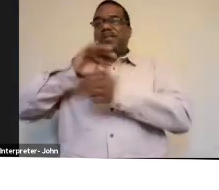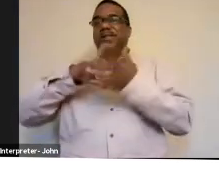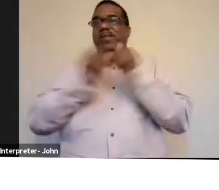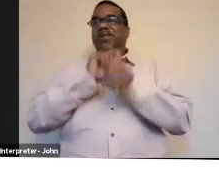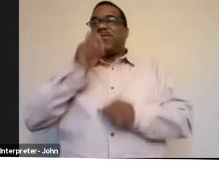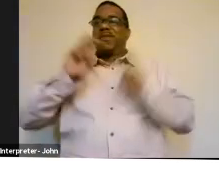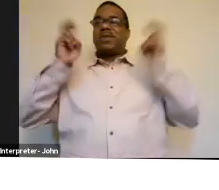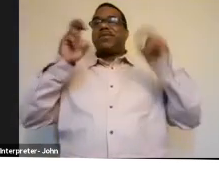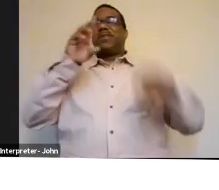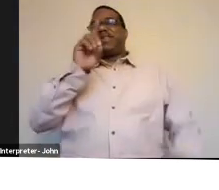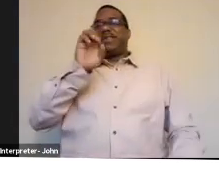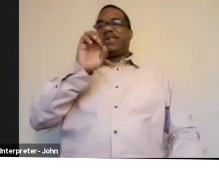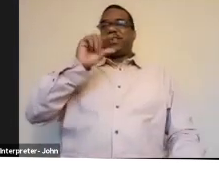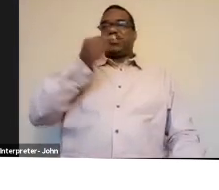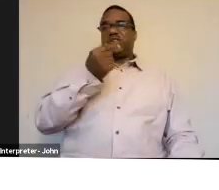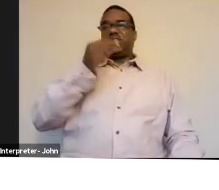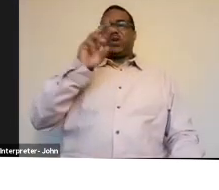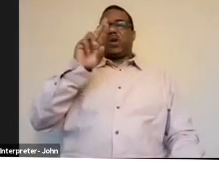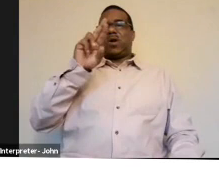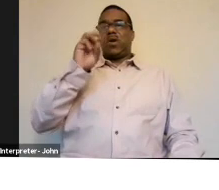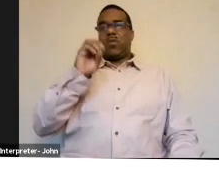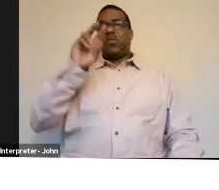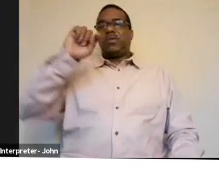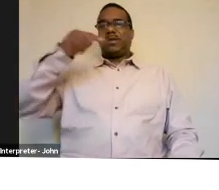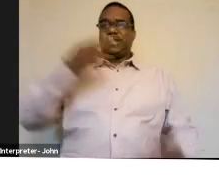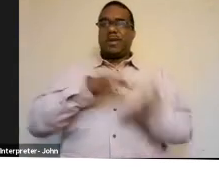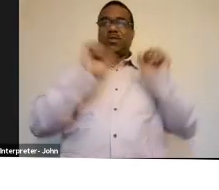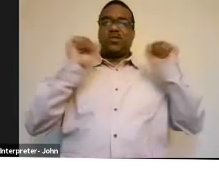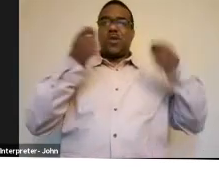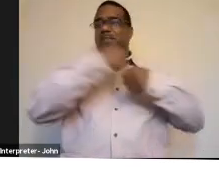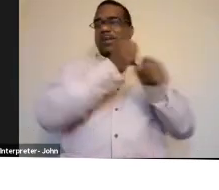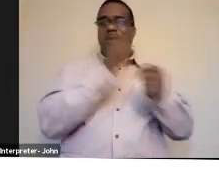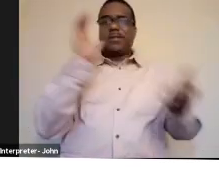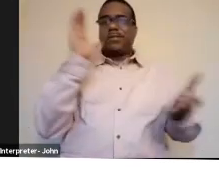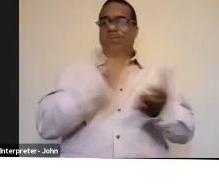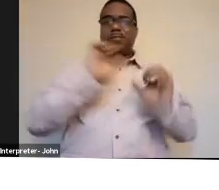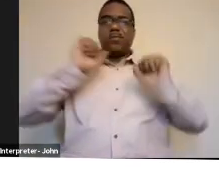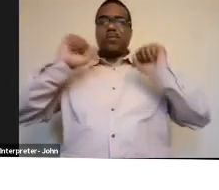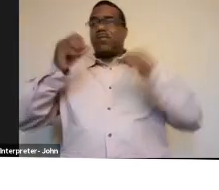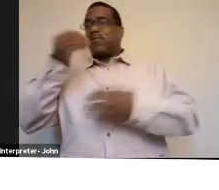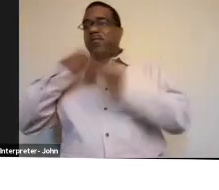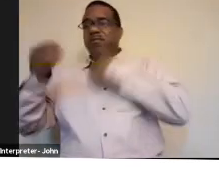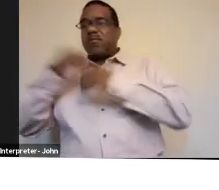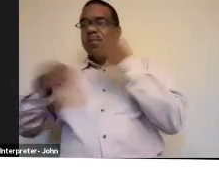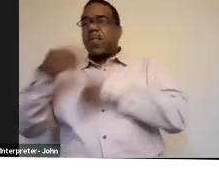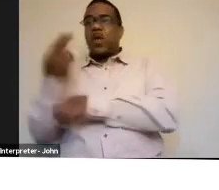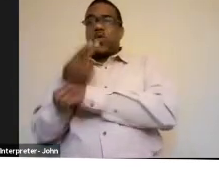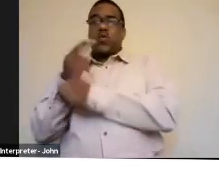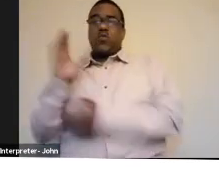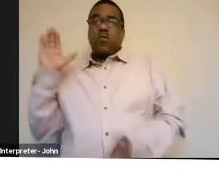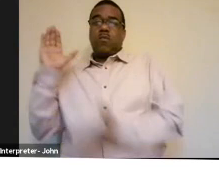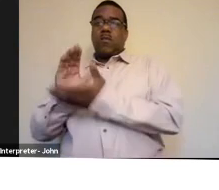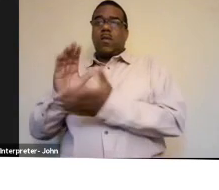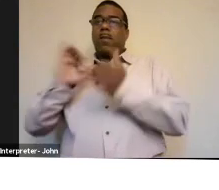degrowth, which is about scaling down all production, all consumption, to make sure that we are aligned with